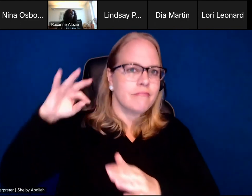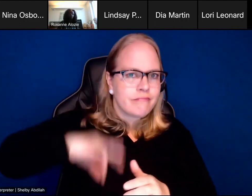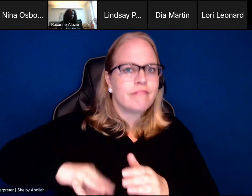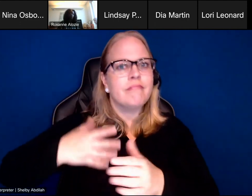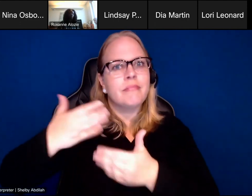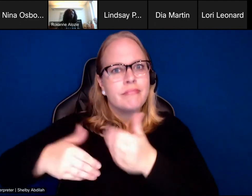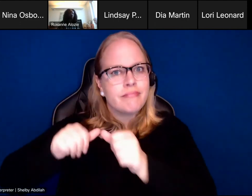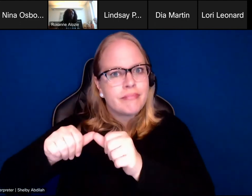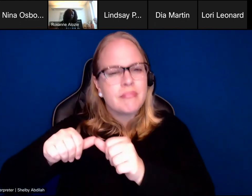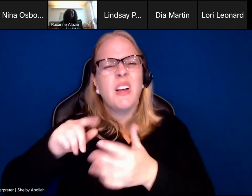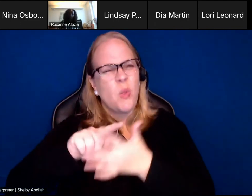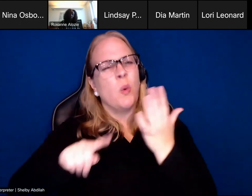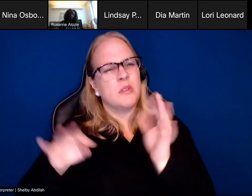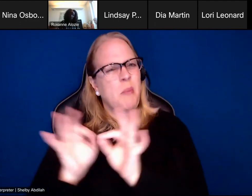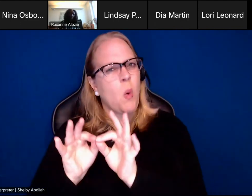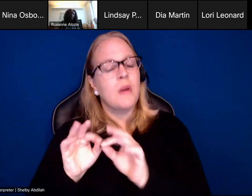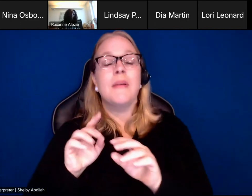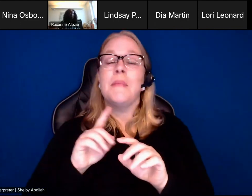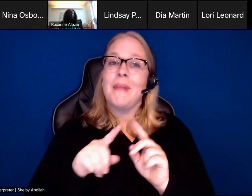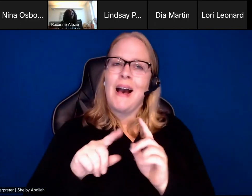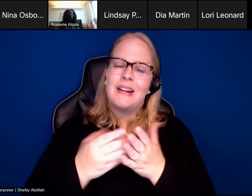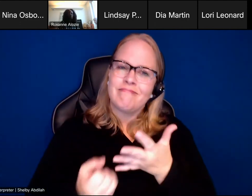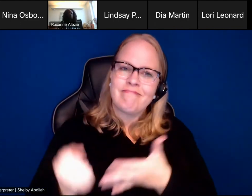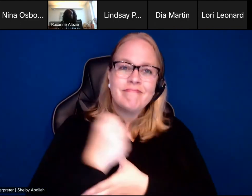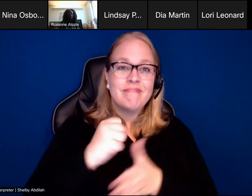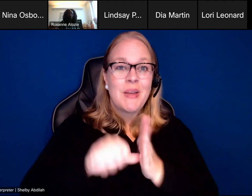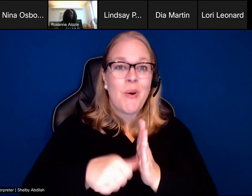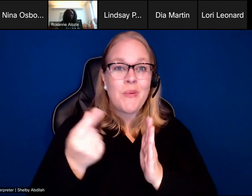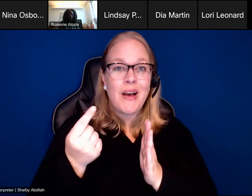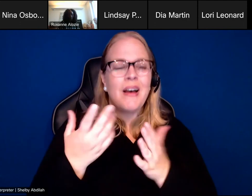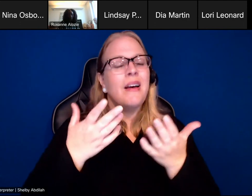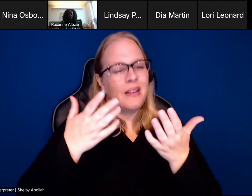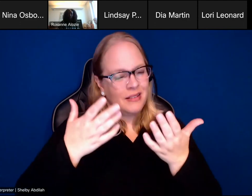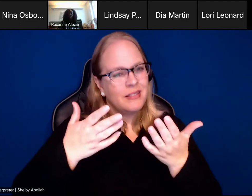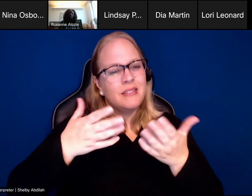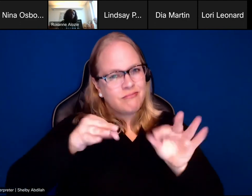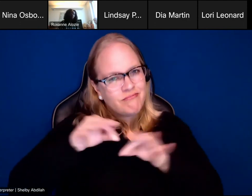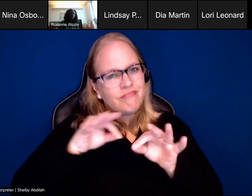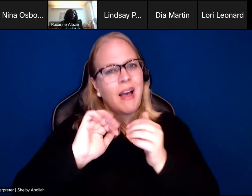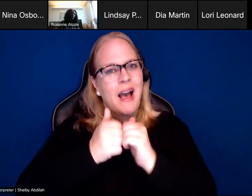to be really critical. But if you can tell the development story, I think that's going to be very, very important for us.